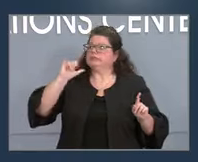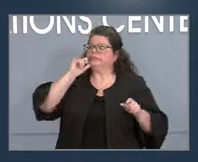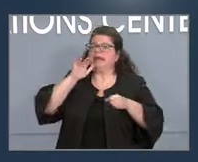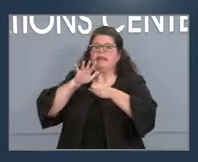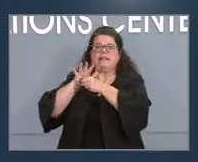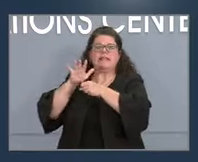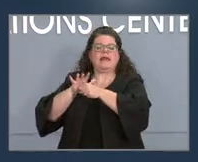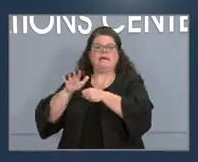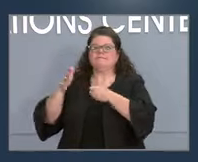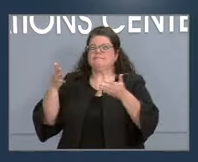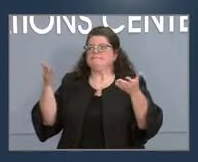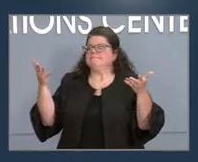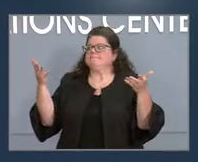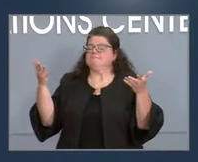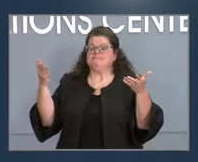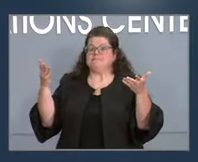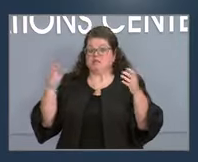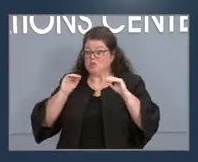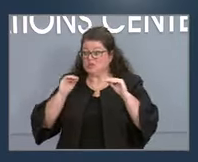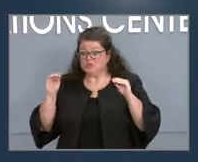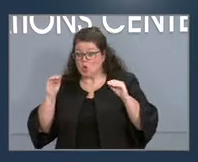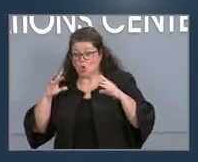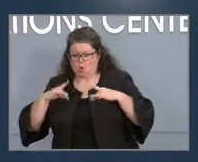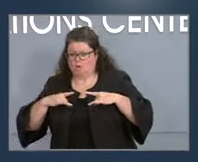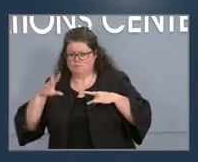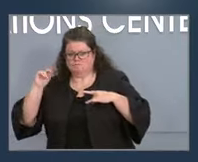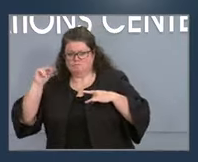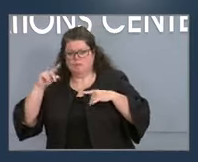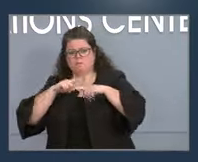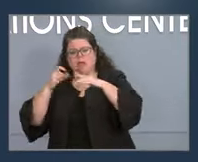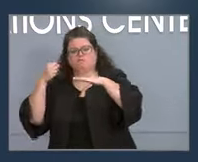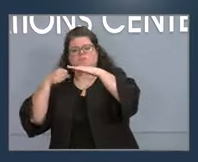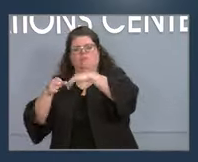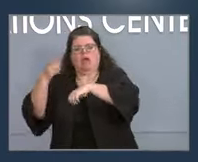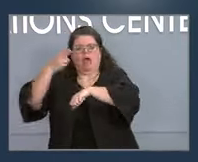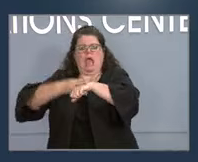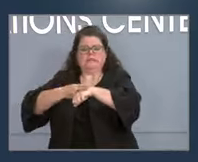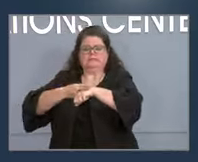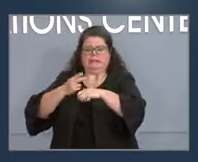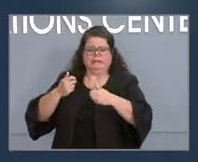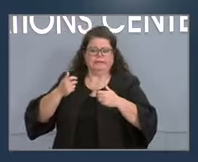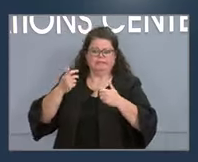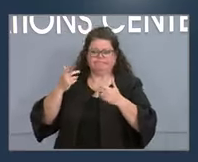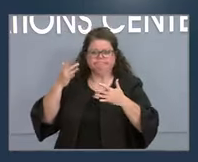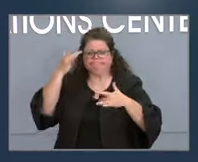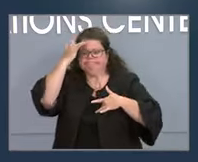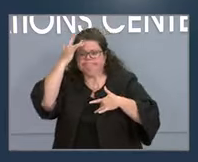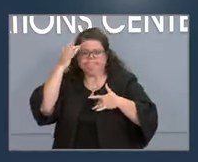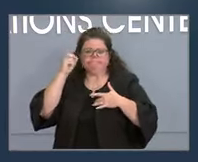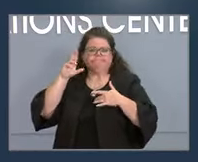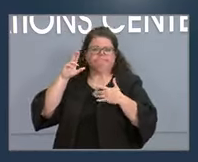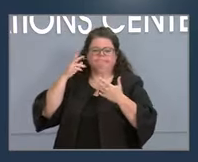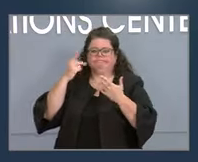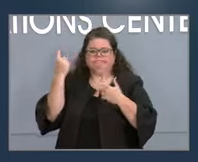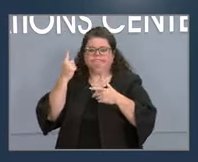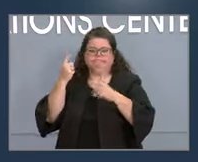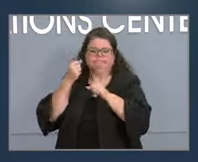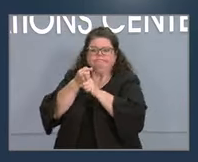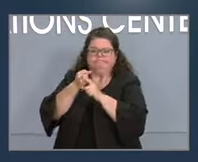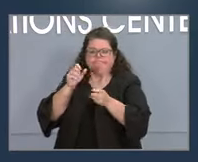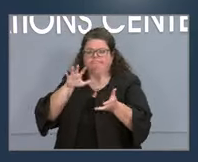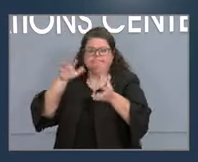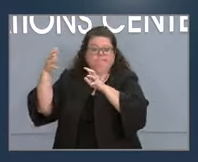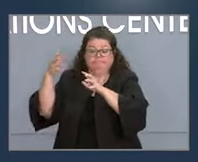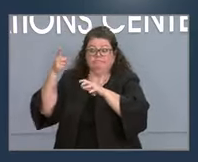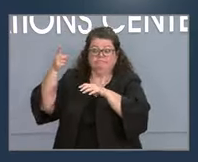experiencing non COVID life threatening health crises. We don't want that to be the experience here in North